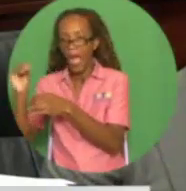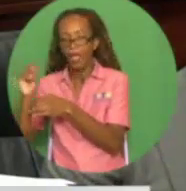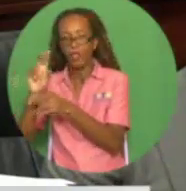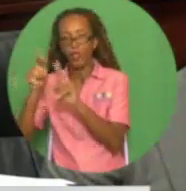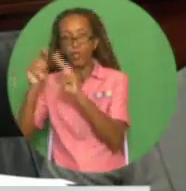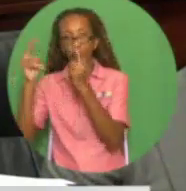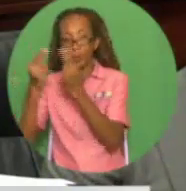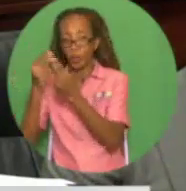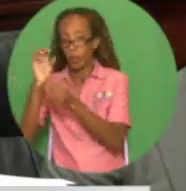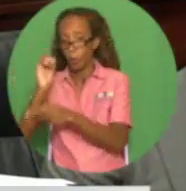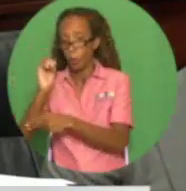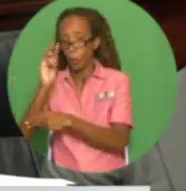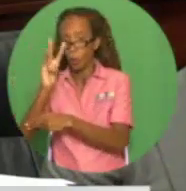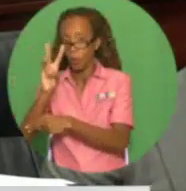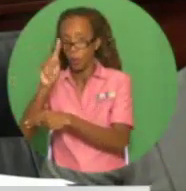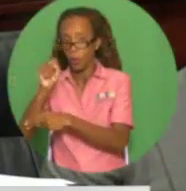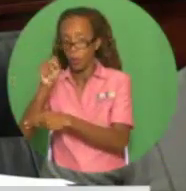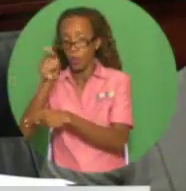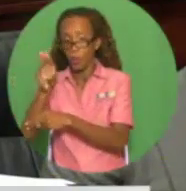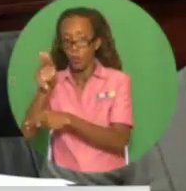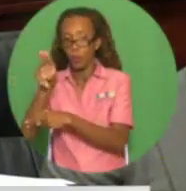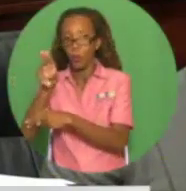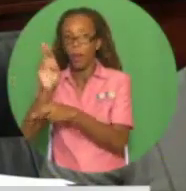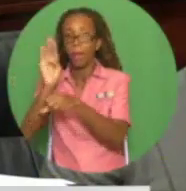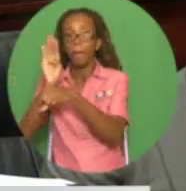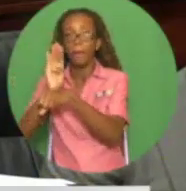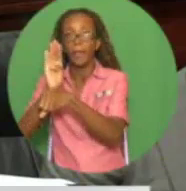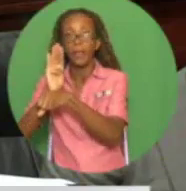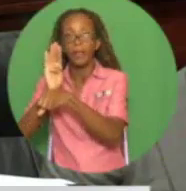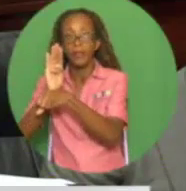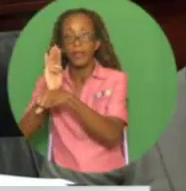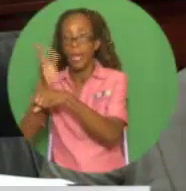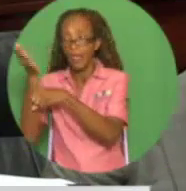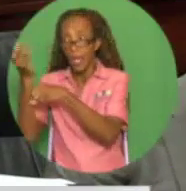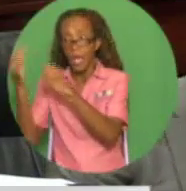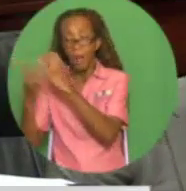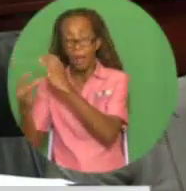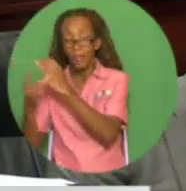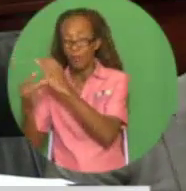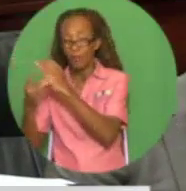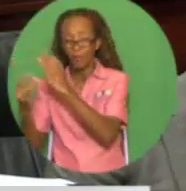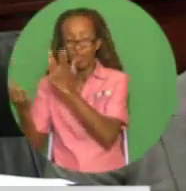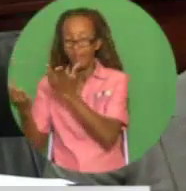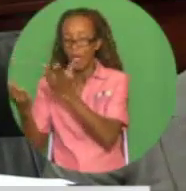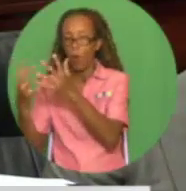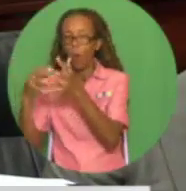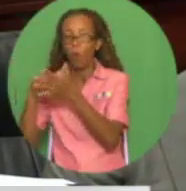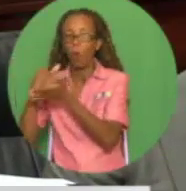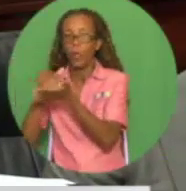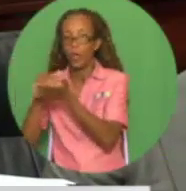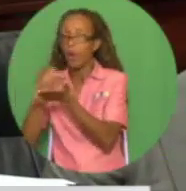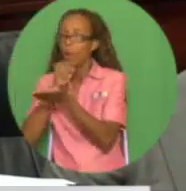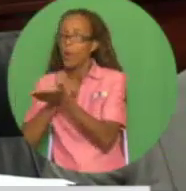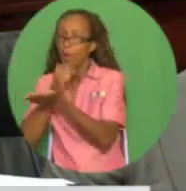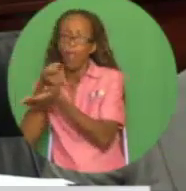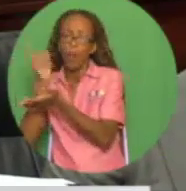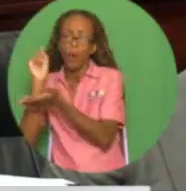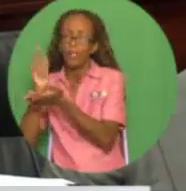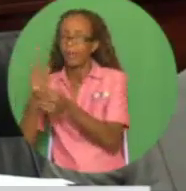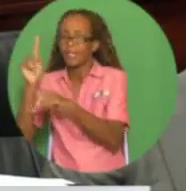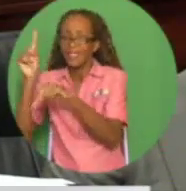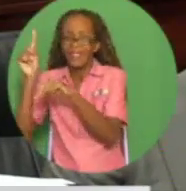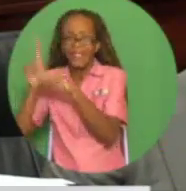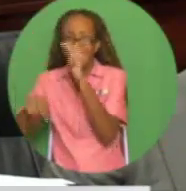the oil field workers trade union, that the business model in place at Petrotrin had become obsolete and uncompetitive,